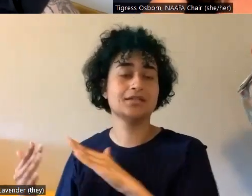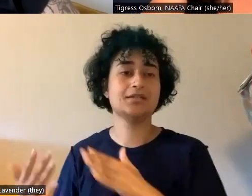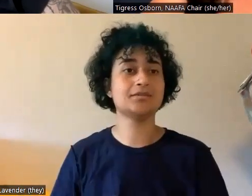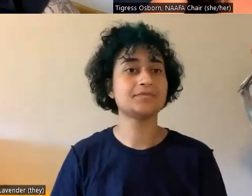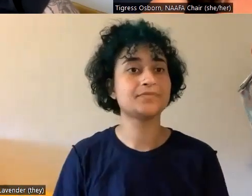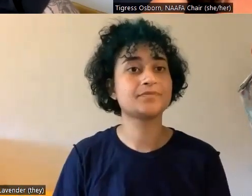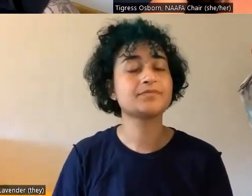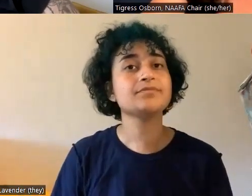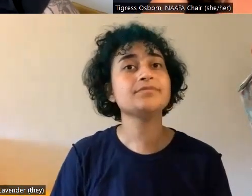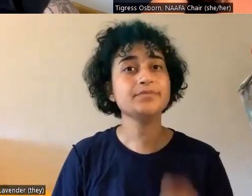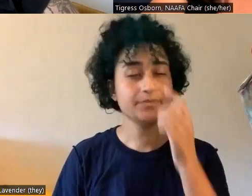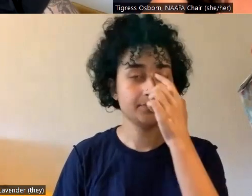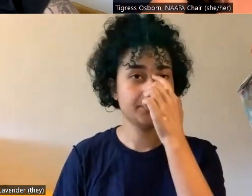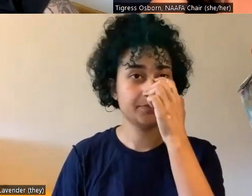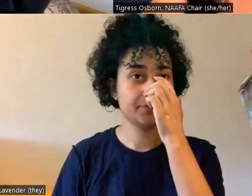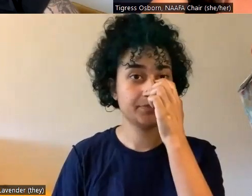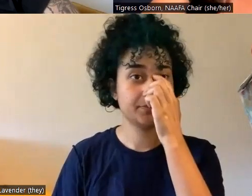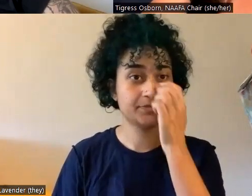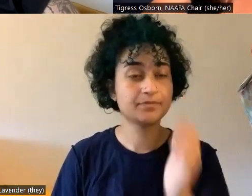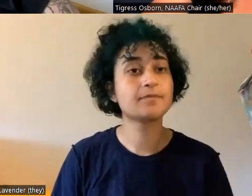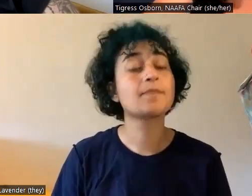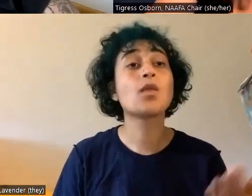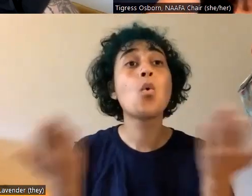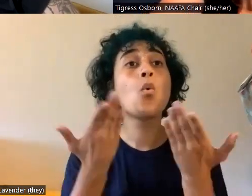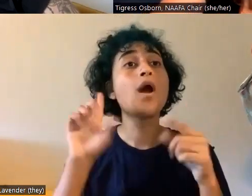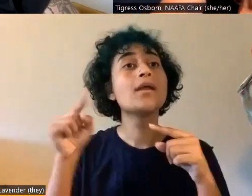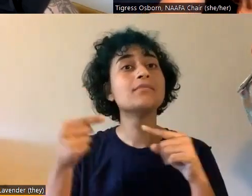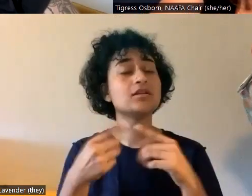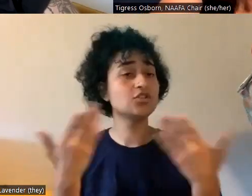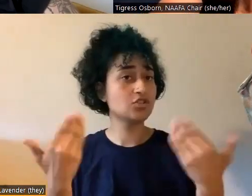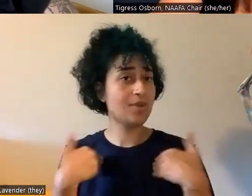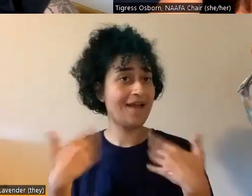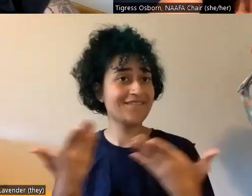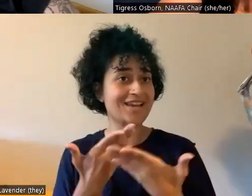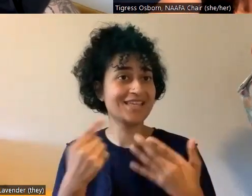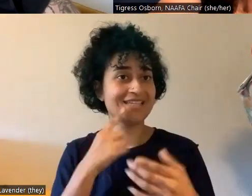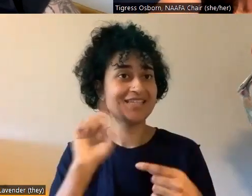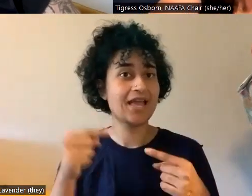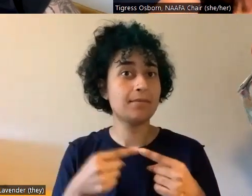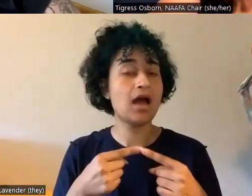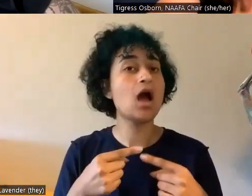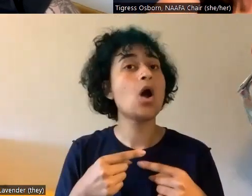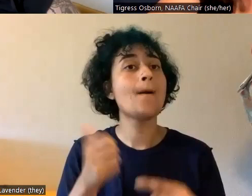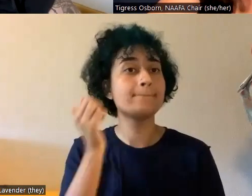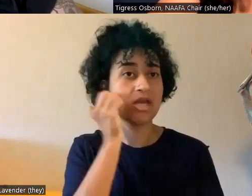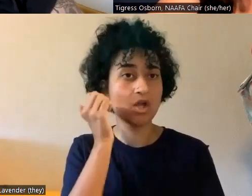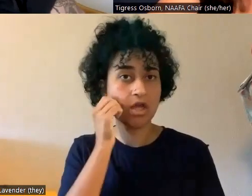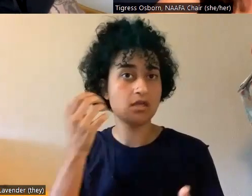is there, um, what about, do you have anything to say about, um, menstrual product situations?